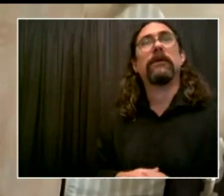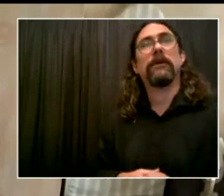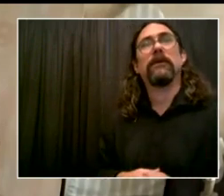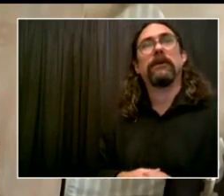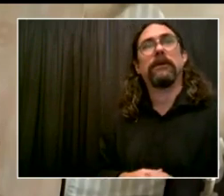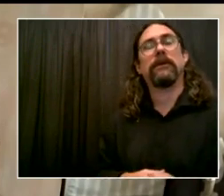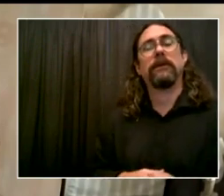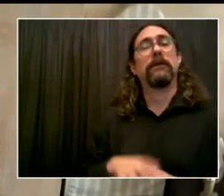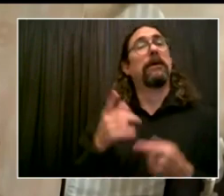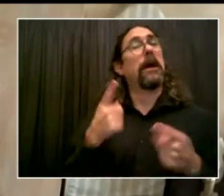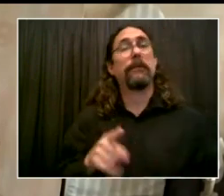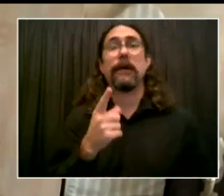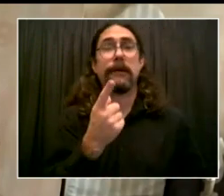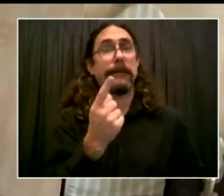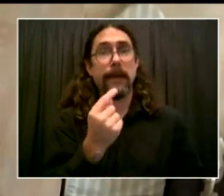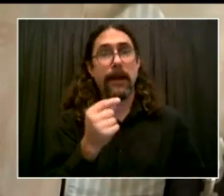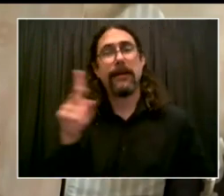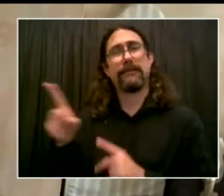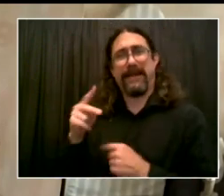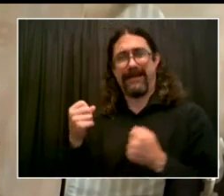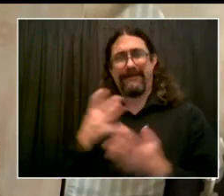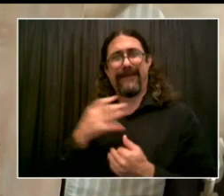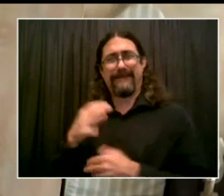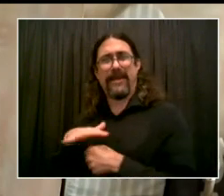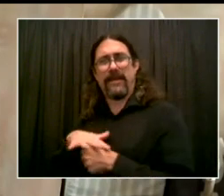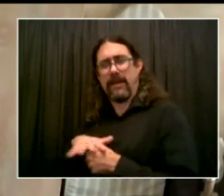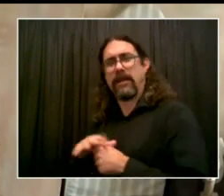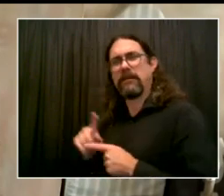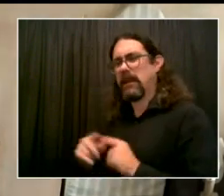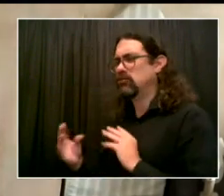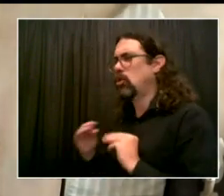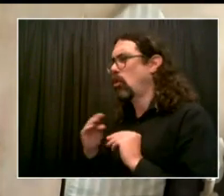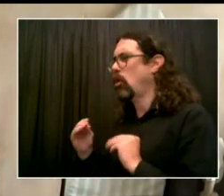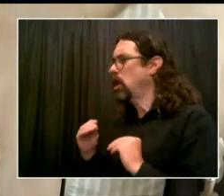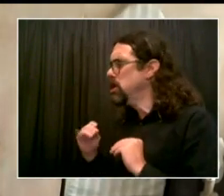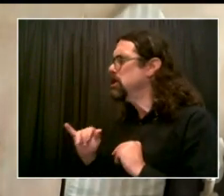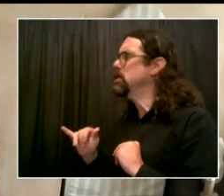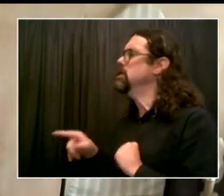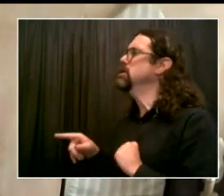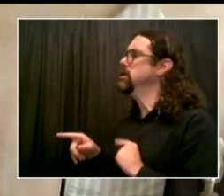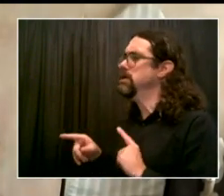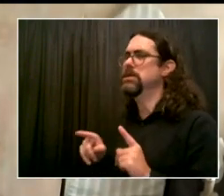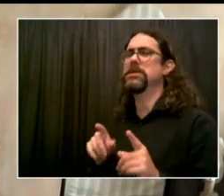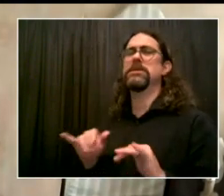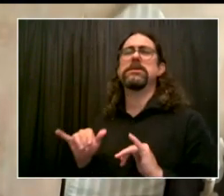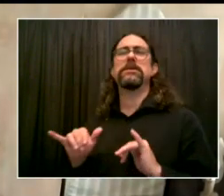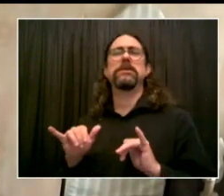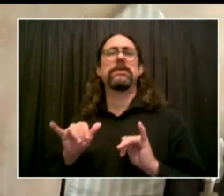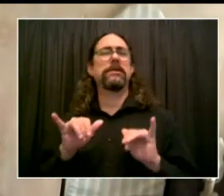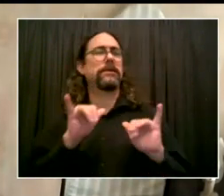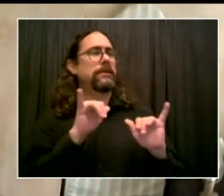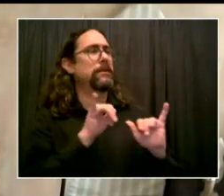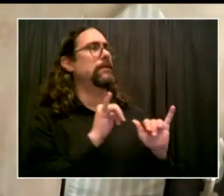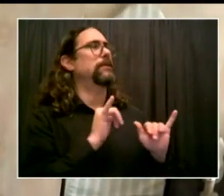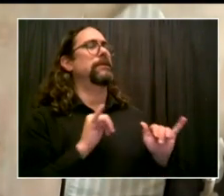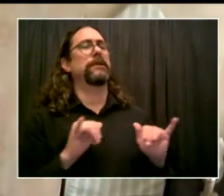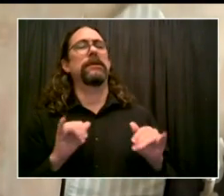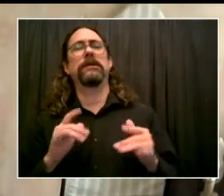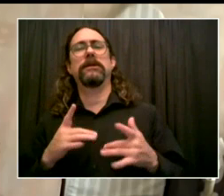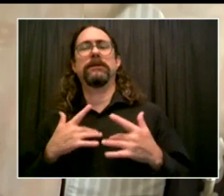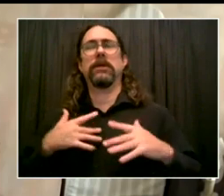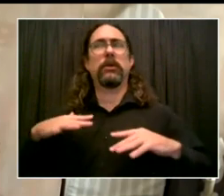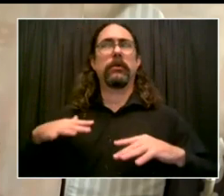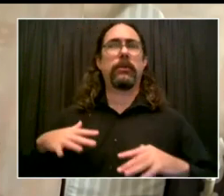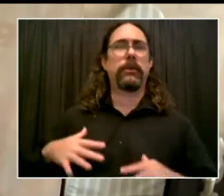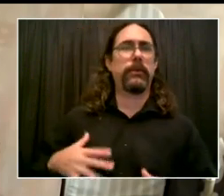fears, it's many more people taking the vaccines than was even expected. So, Mr. Mayor, that was a good